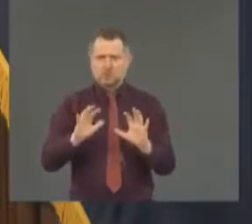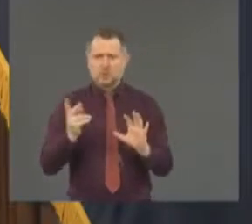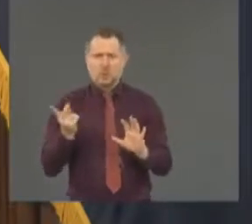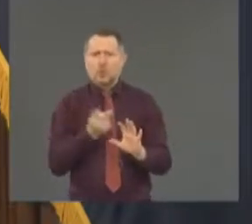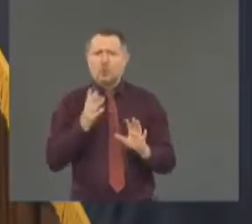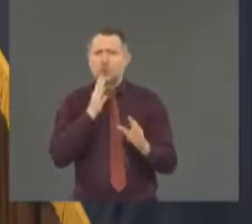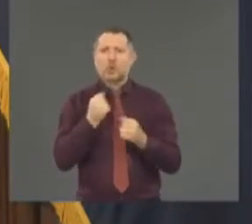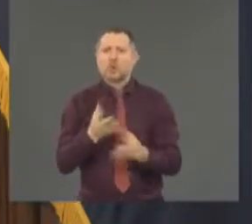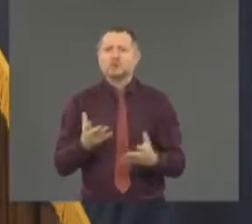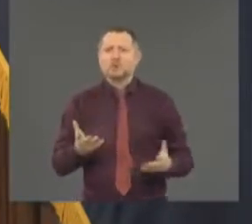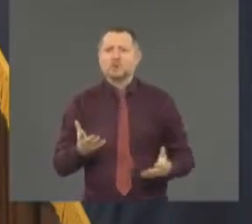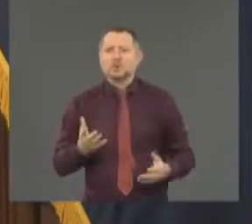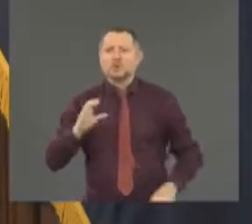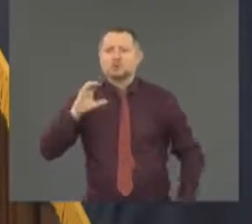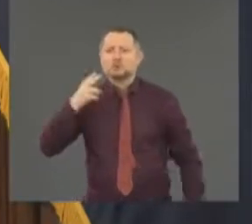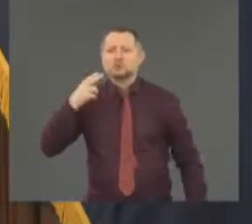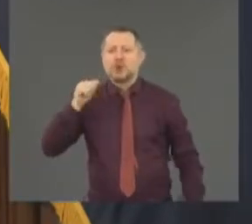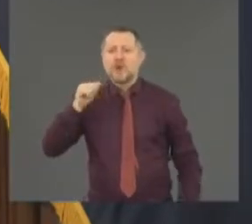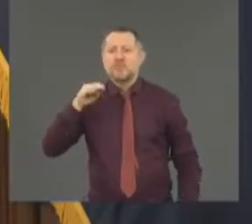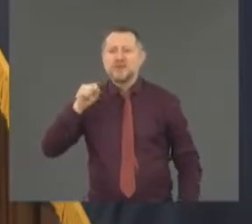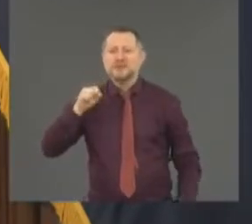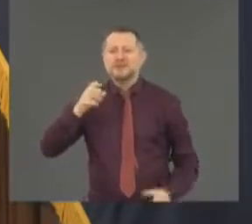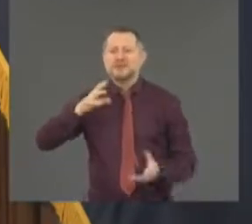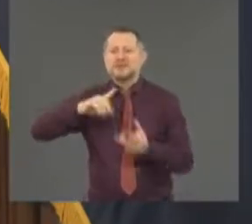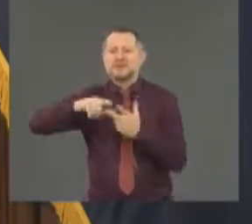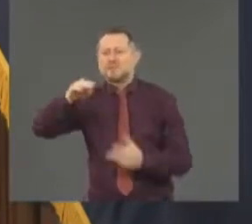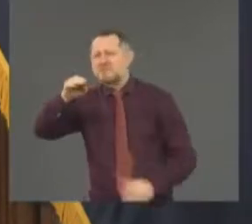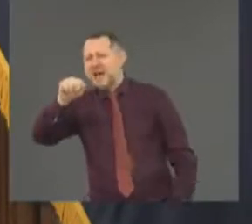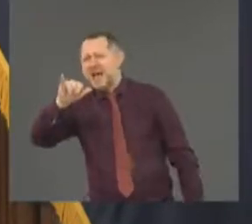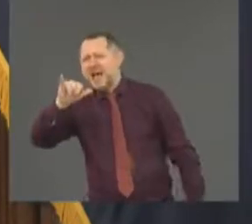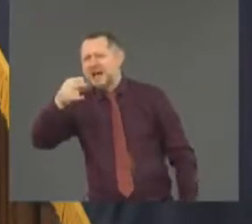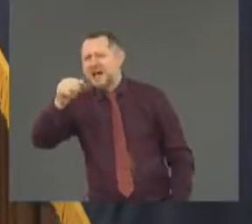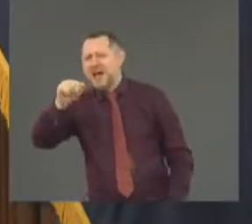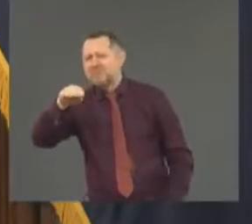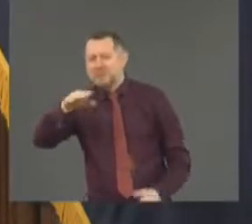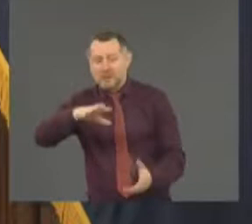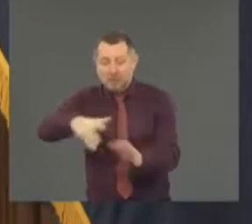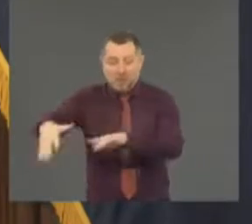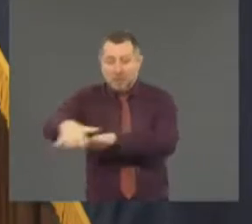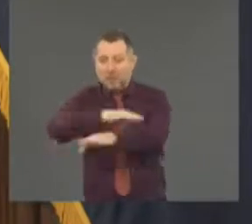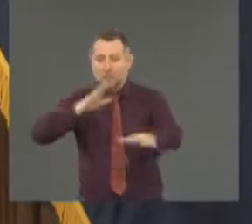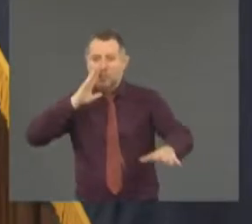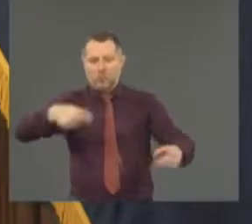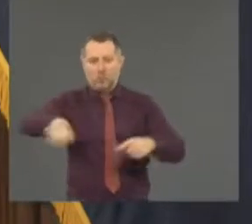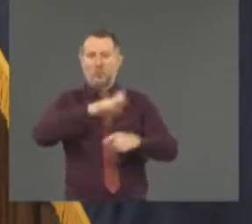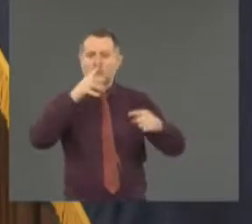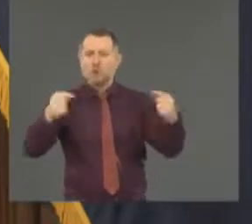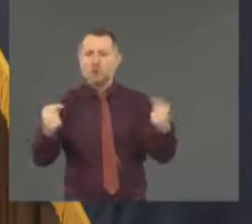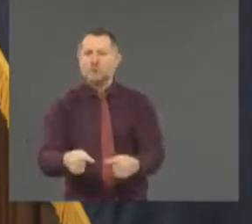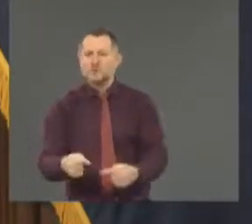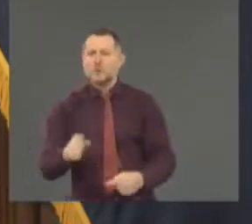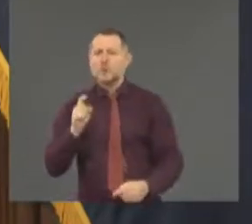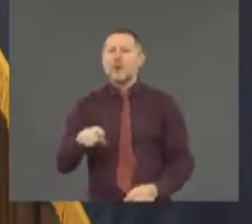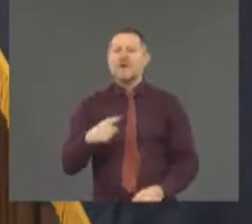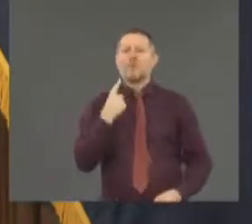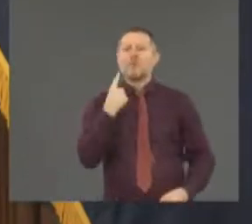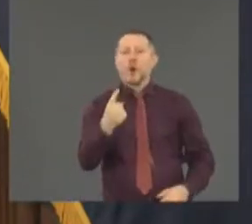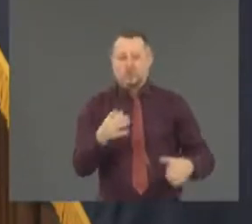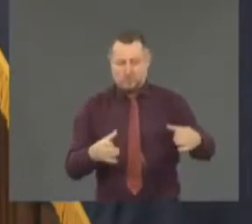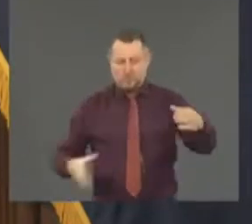mayhem and people get hurt. There has to be one police force that's managed. So